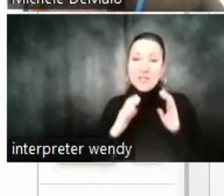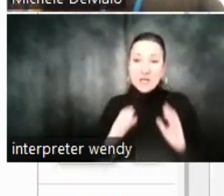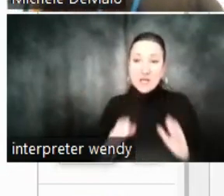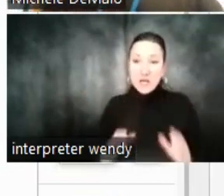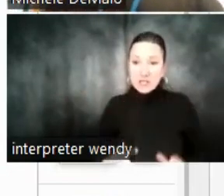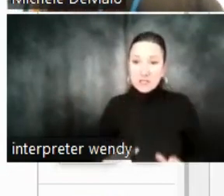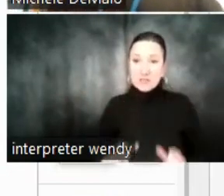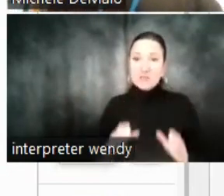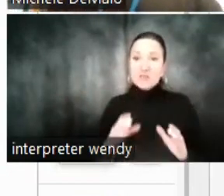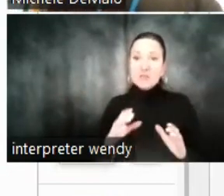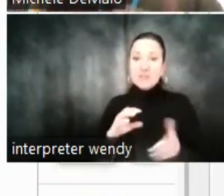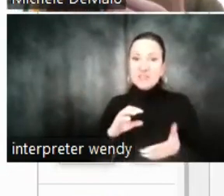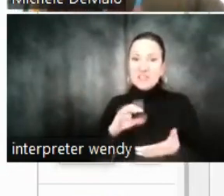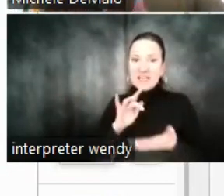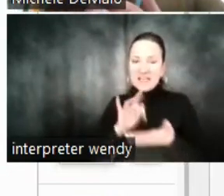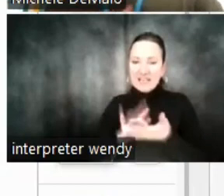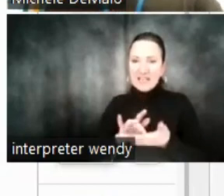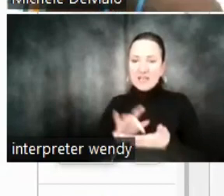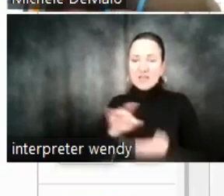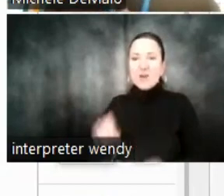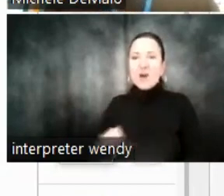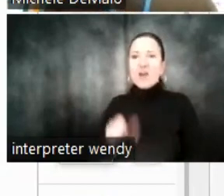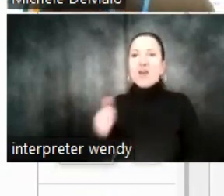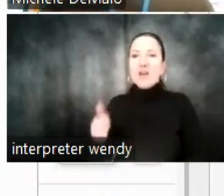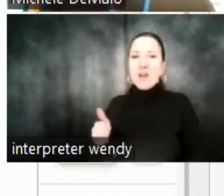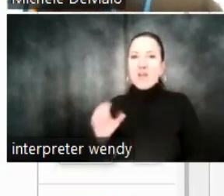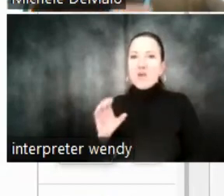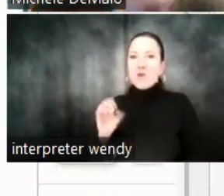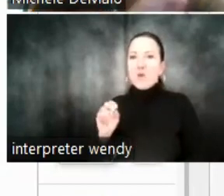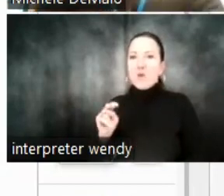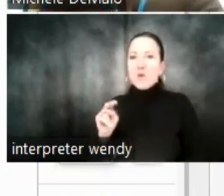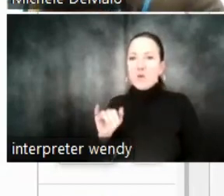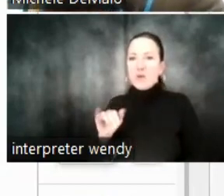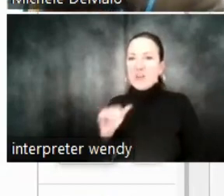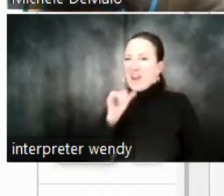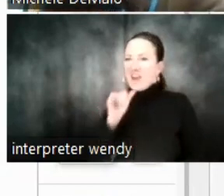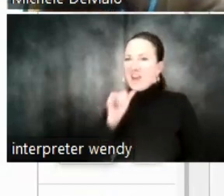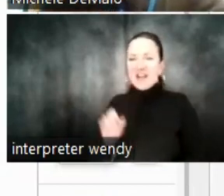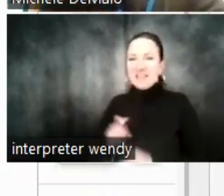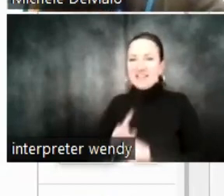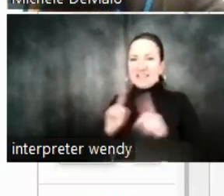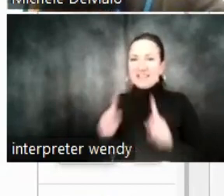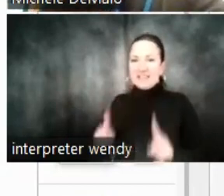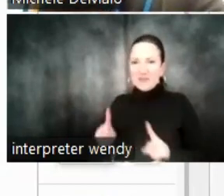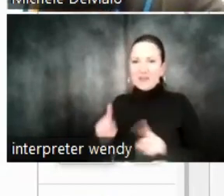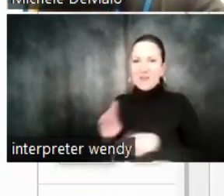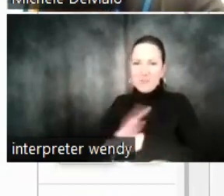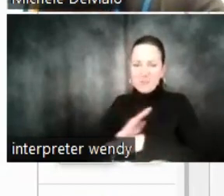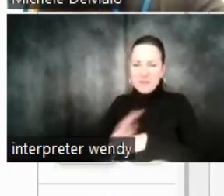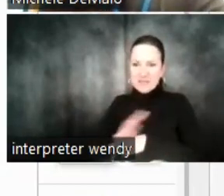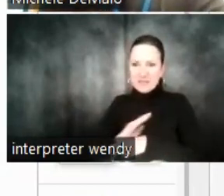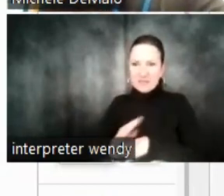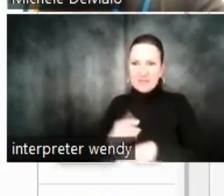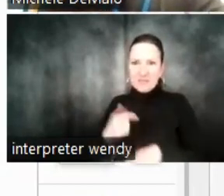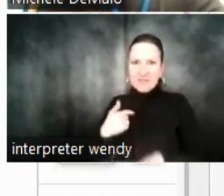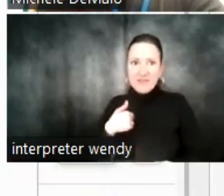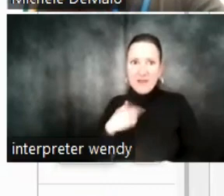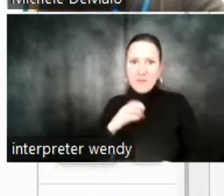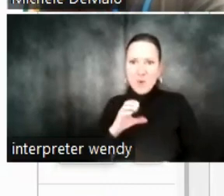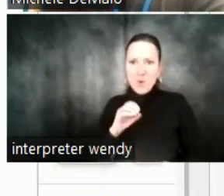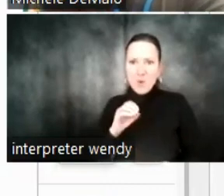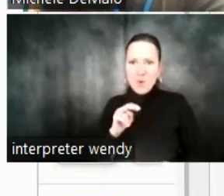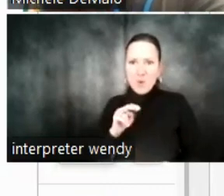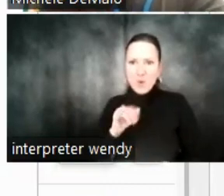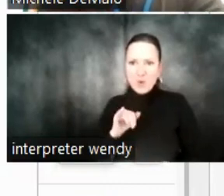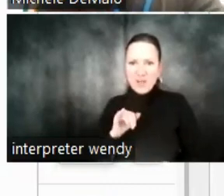click away to another Uni product, as opposed to clicking away to a competitor product. Right, because if I'm Uni and I'm advertising, I don't